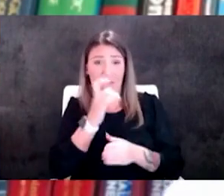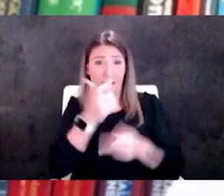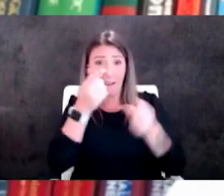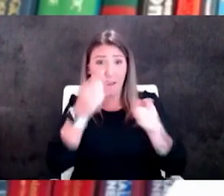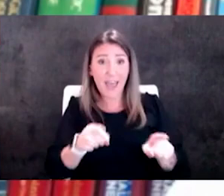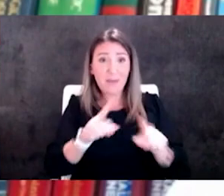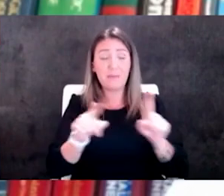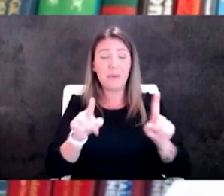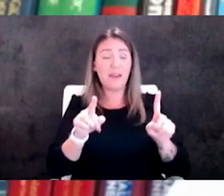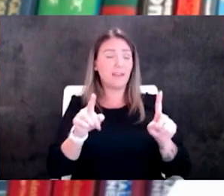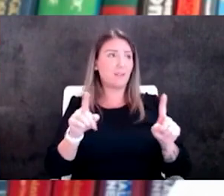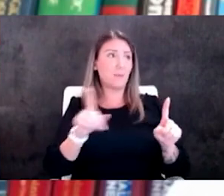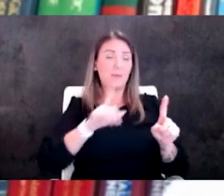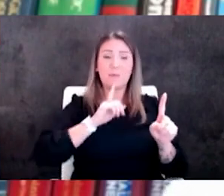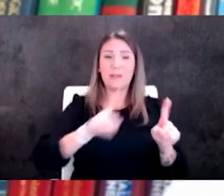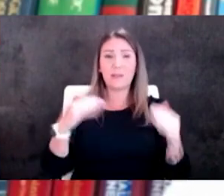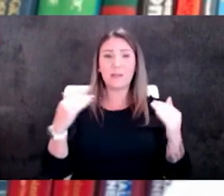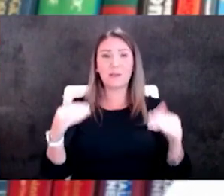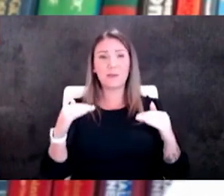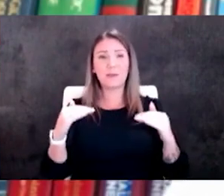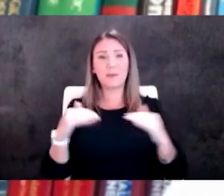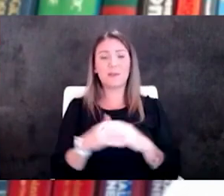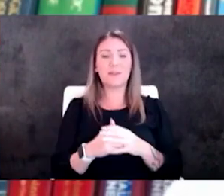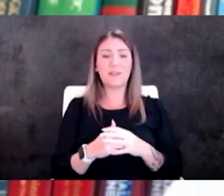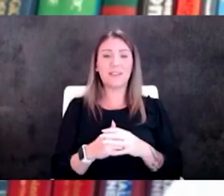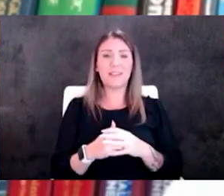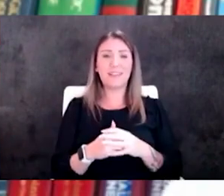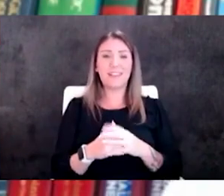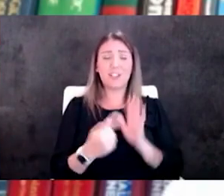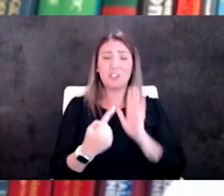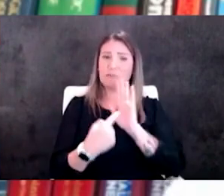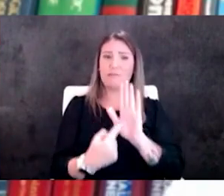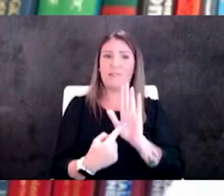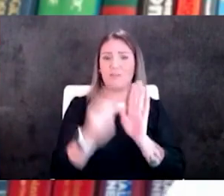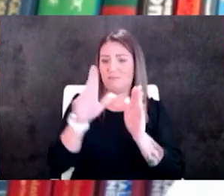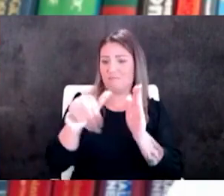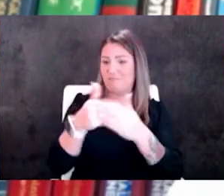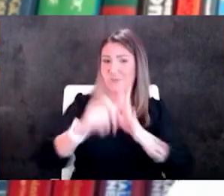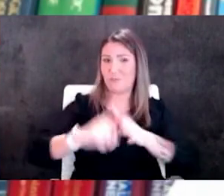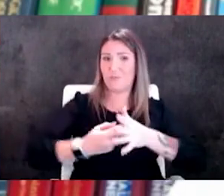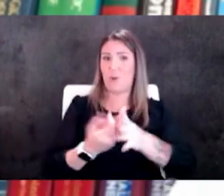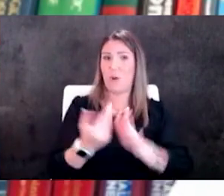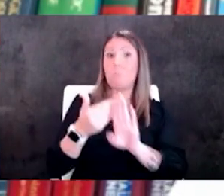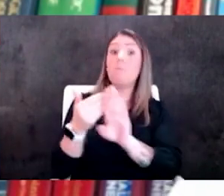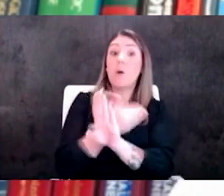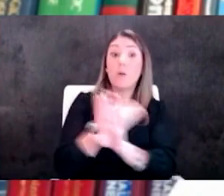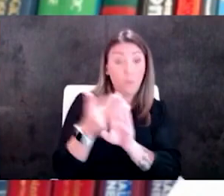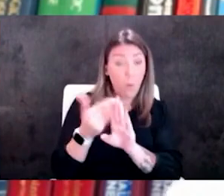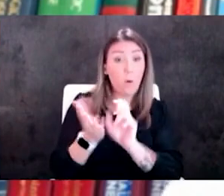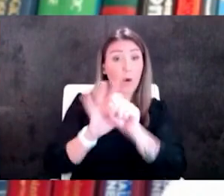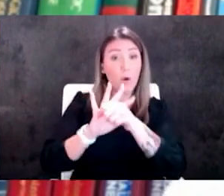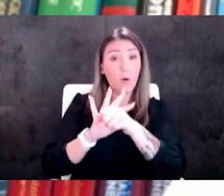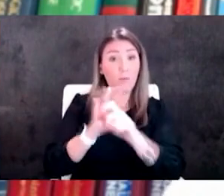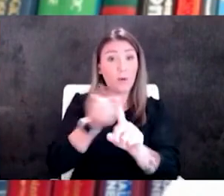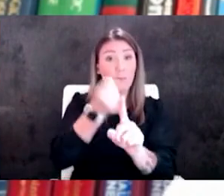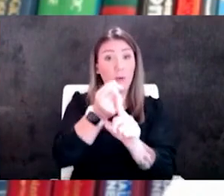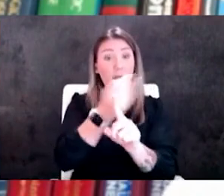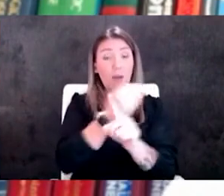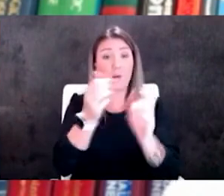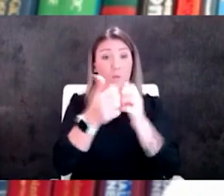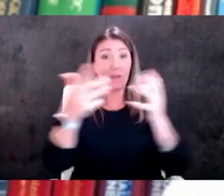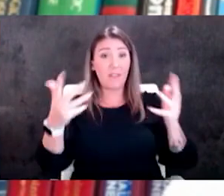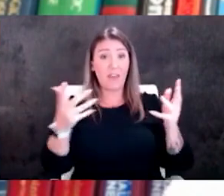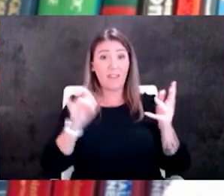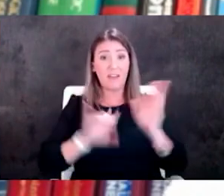it's really very telling that this all started before the coveted pandemic and without that that